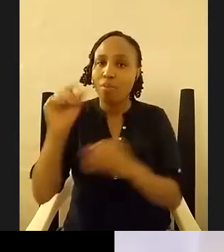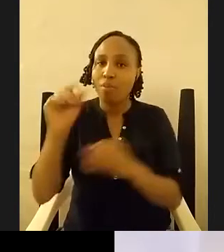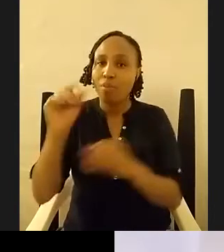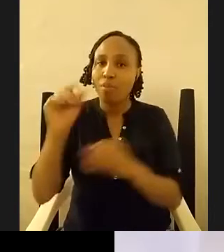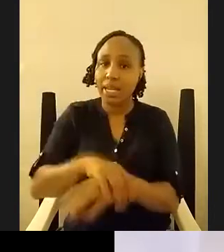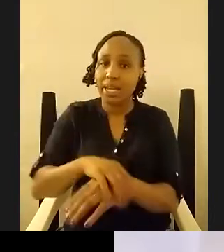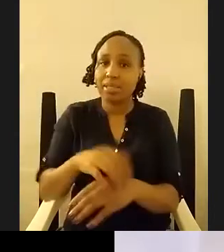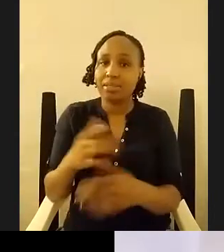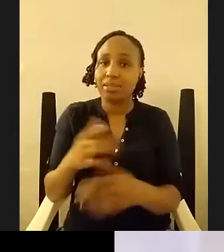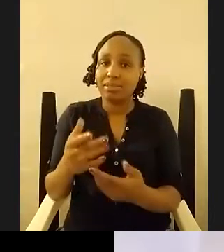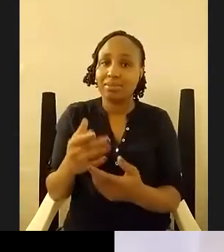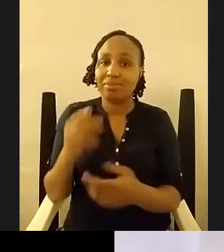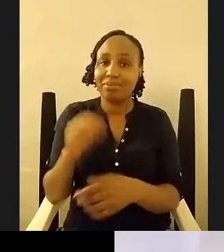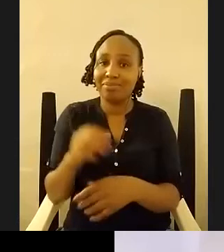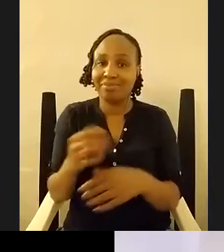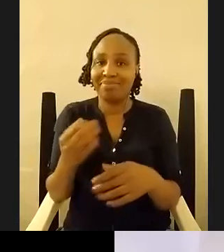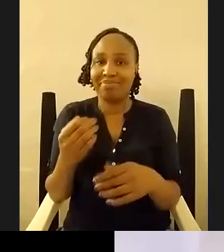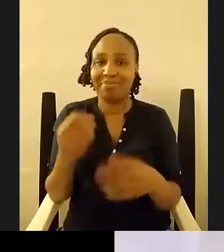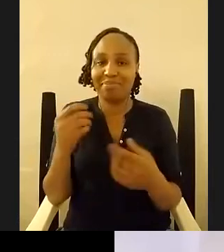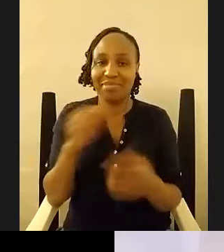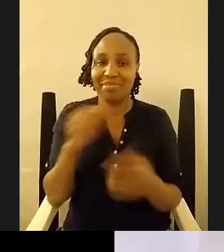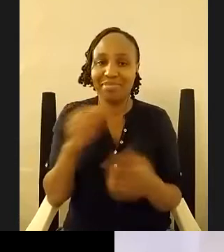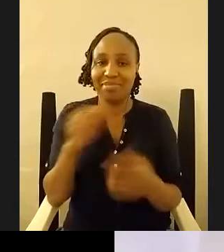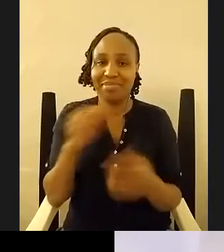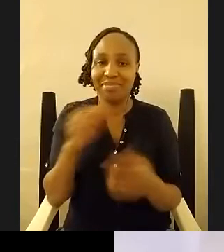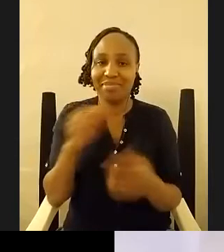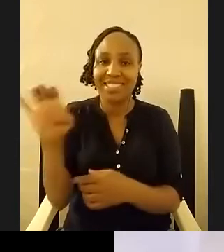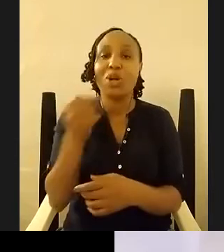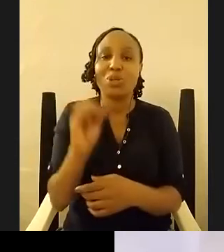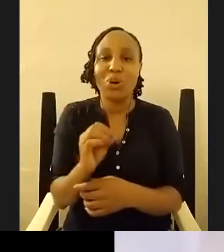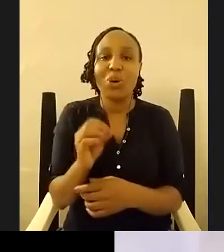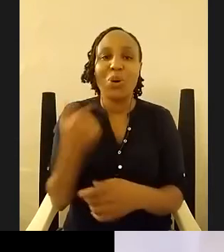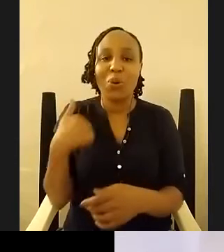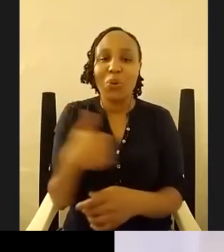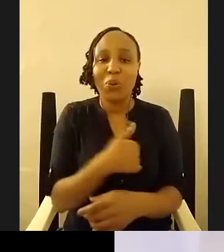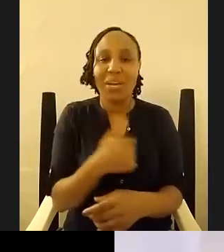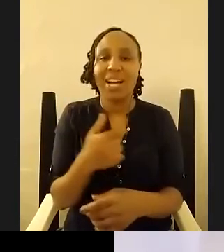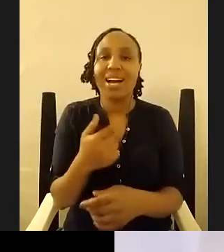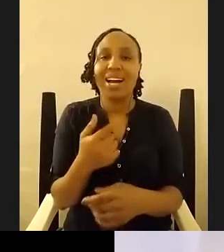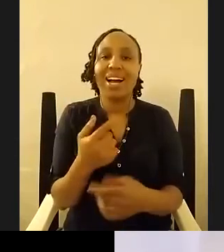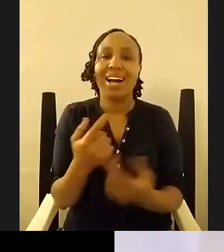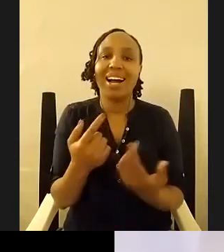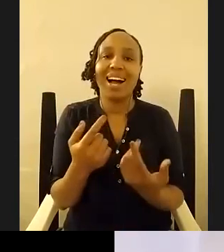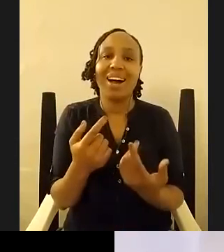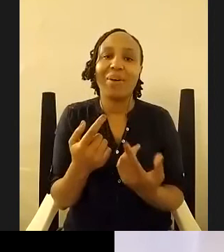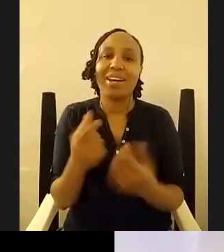are we about to get are we about to get fish and chip stories my brother